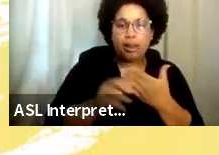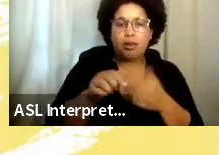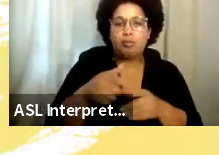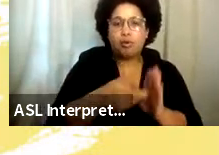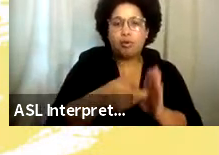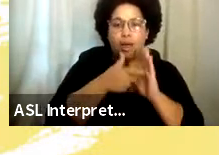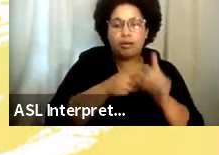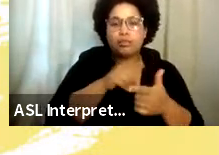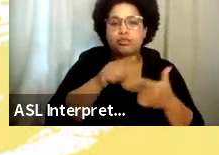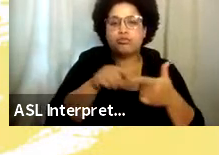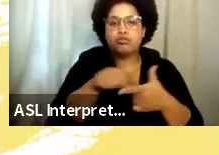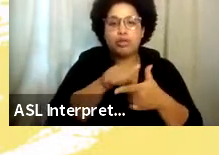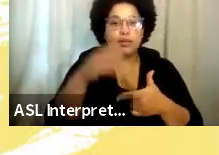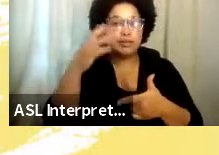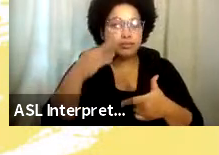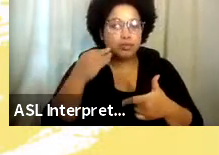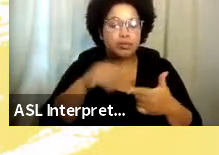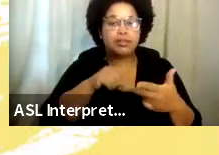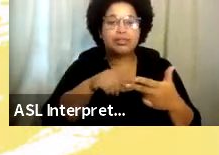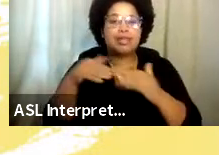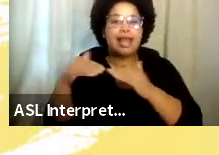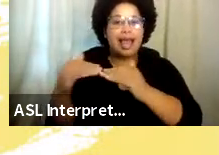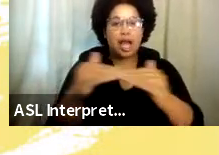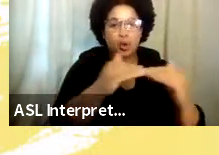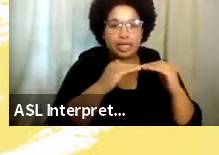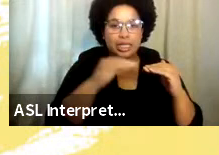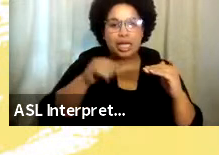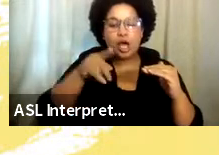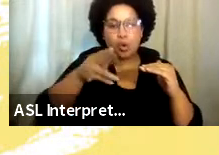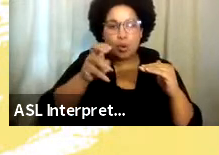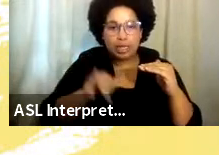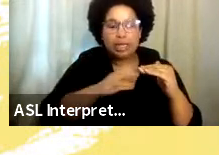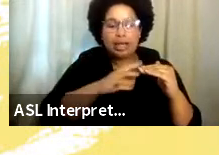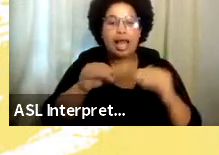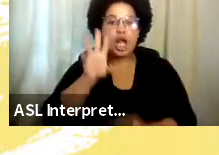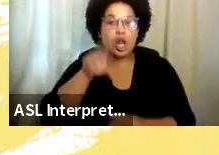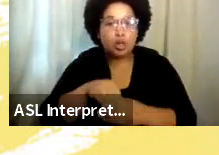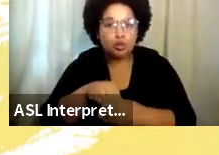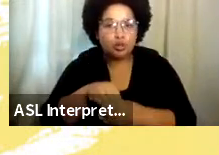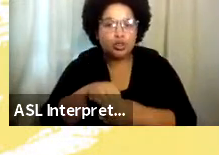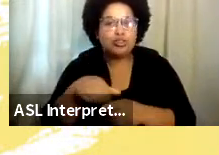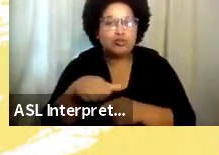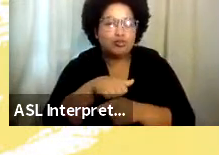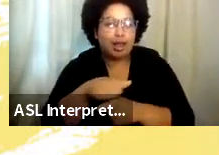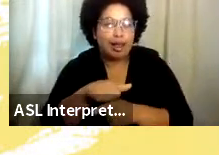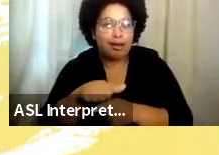experience, and an equity and inclusion training initiative.